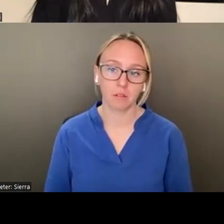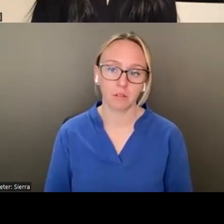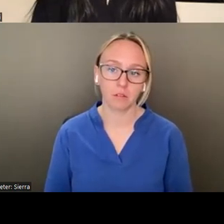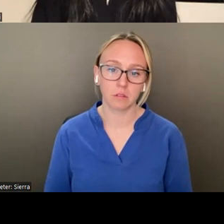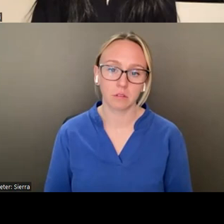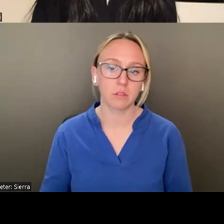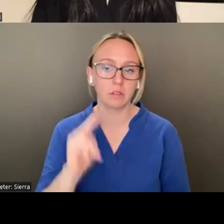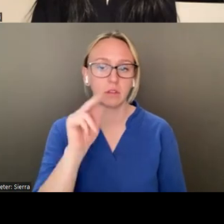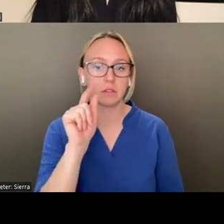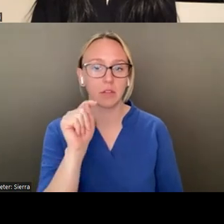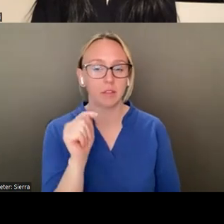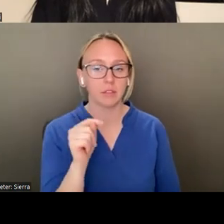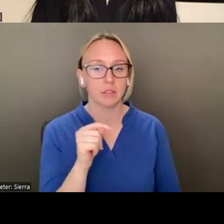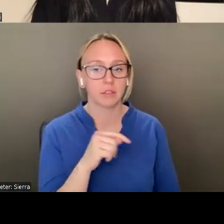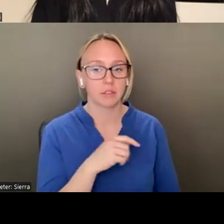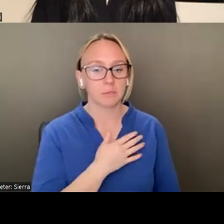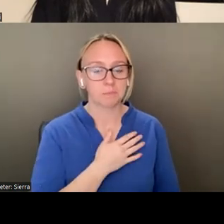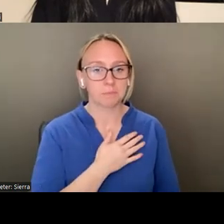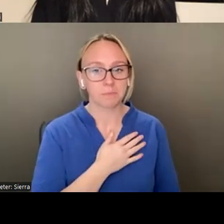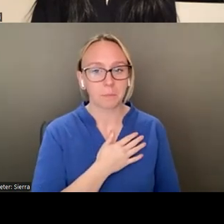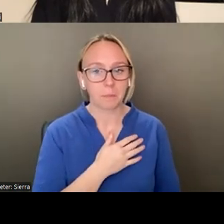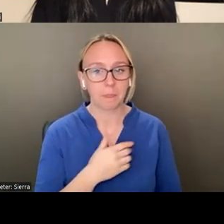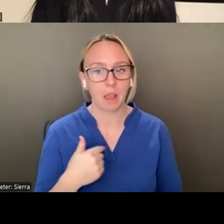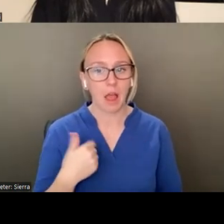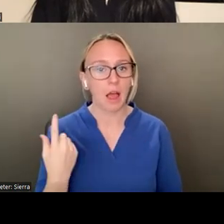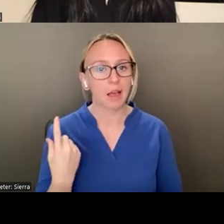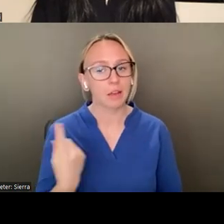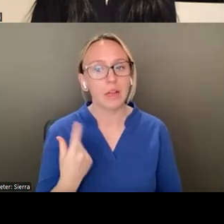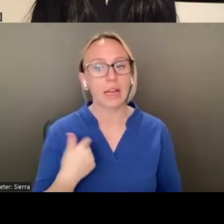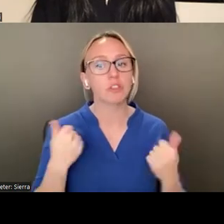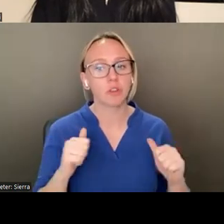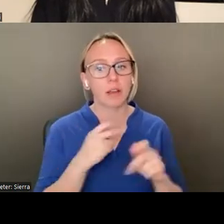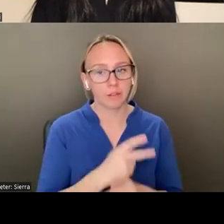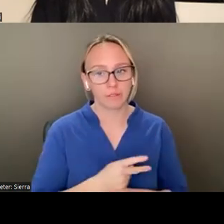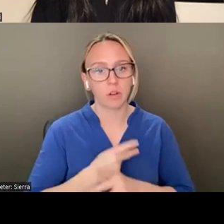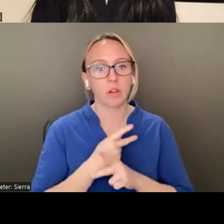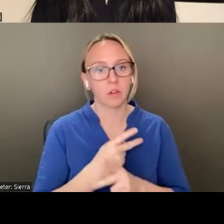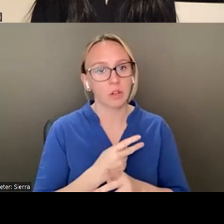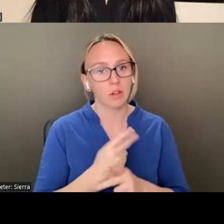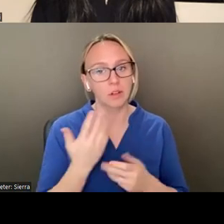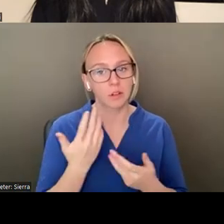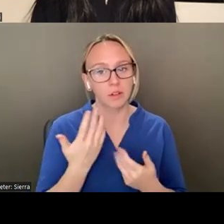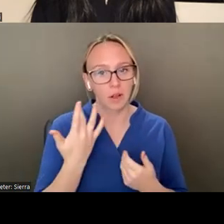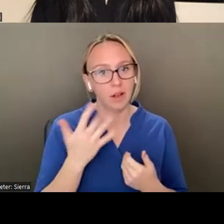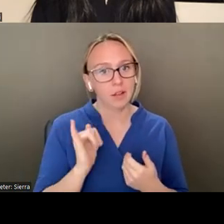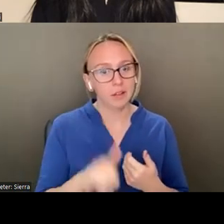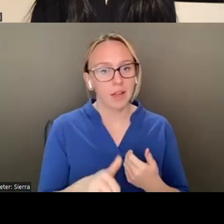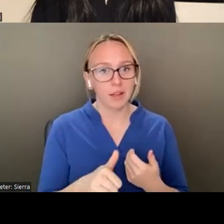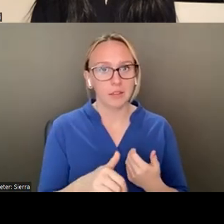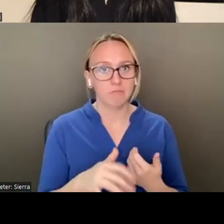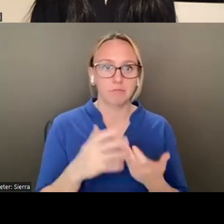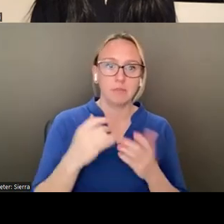I'm always very I try to be really careful. Because it is a requirement of being an artist, but